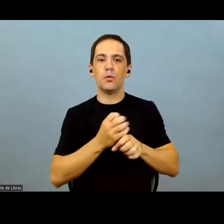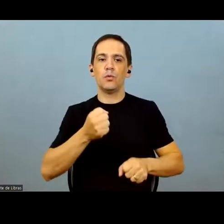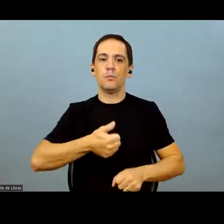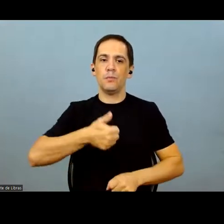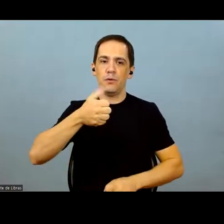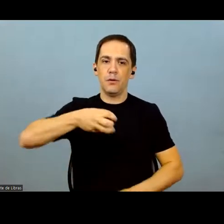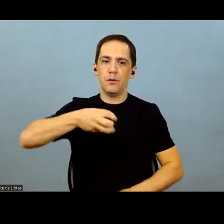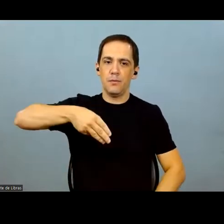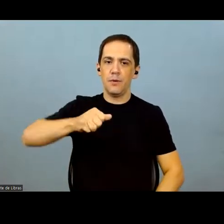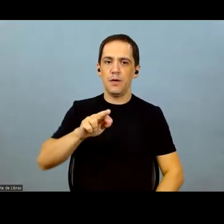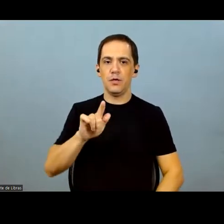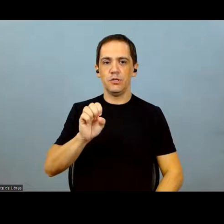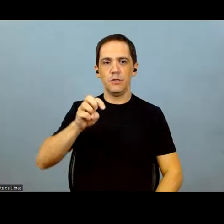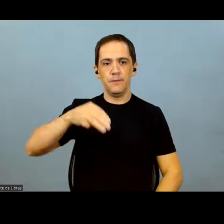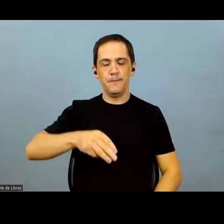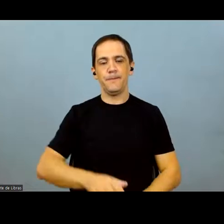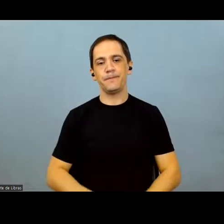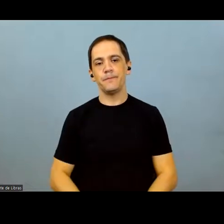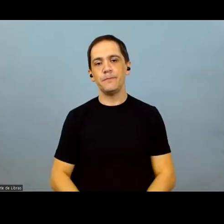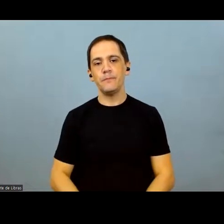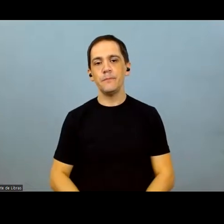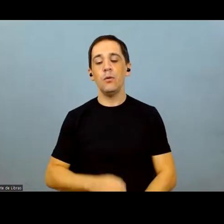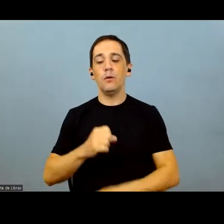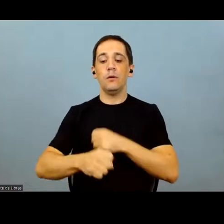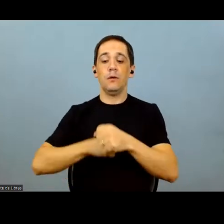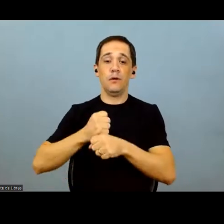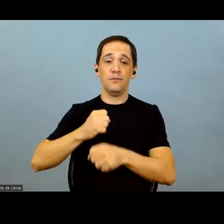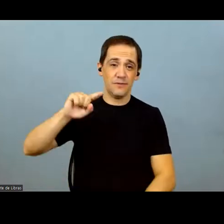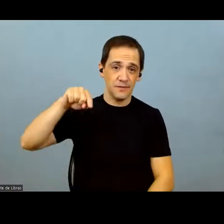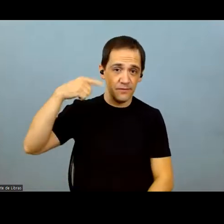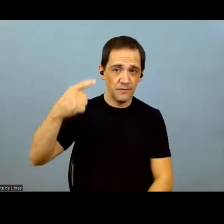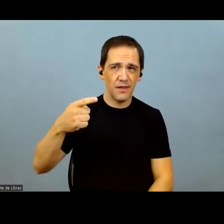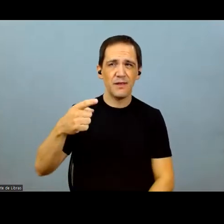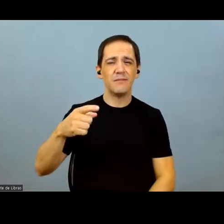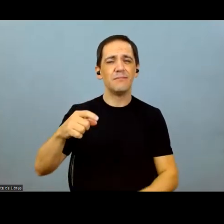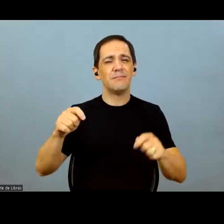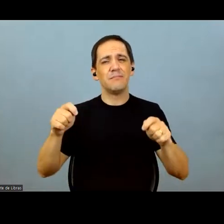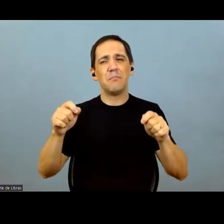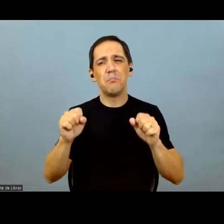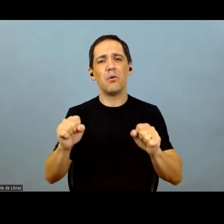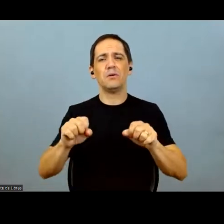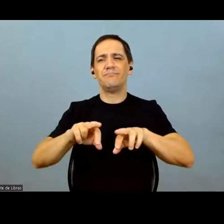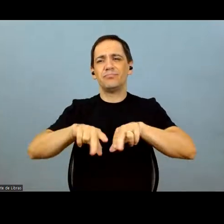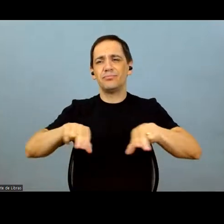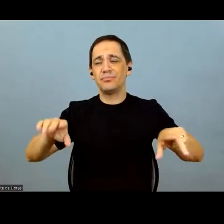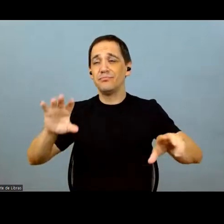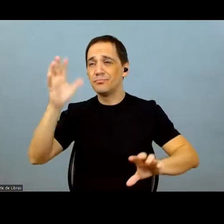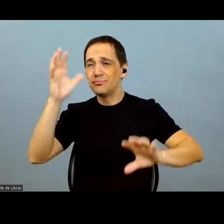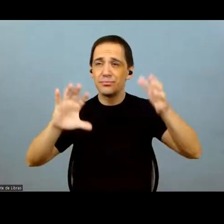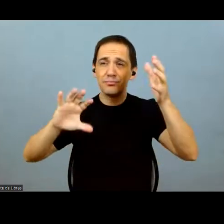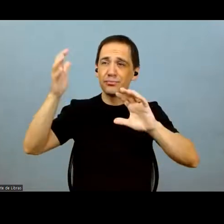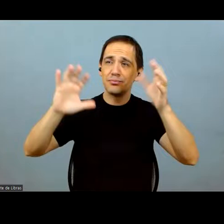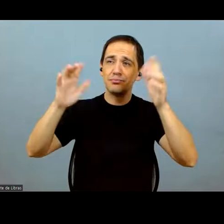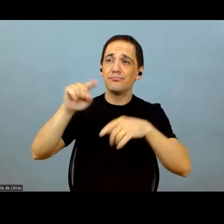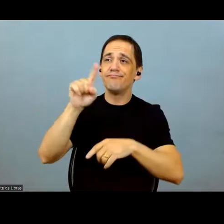cost reductions of this magnitude. So when we think about the coming year, while there's still a lot in store for us,